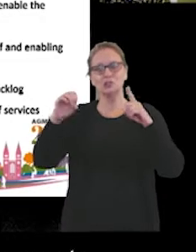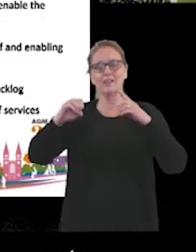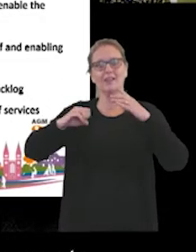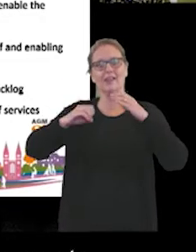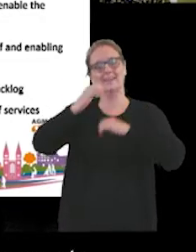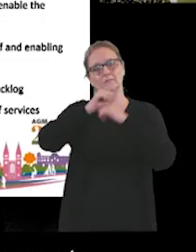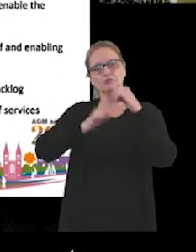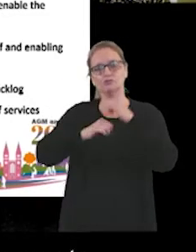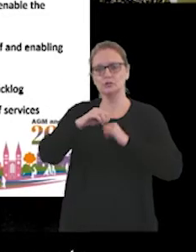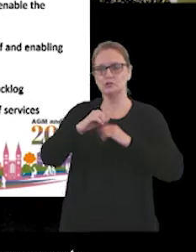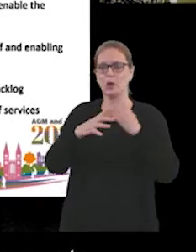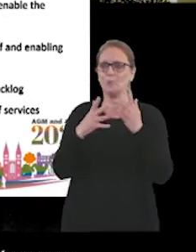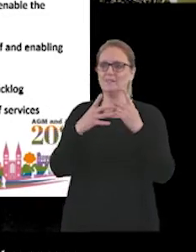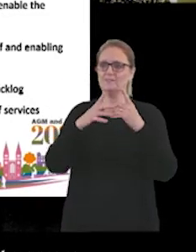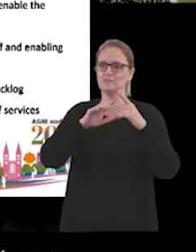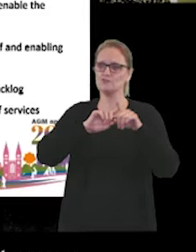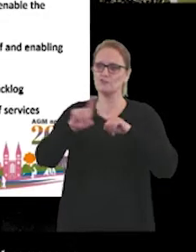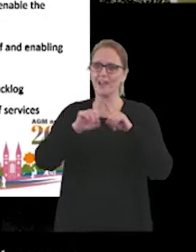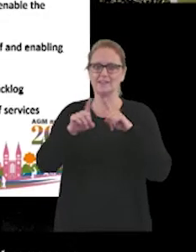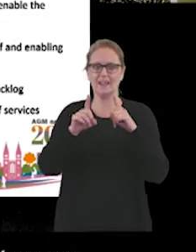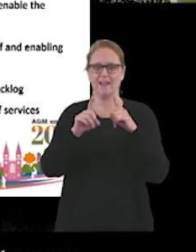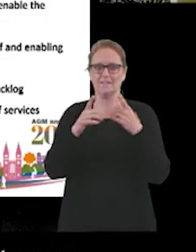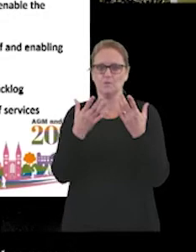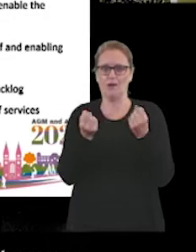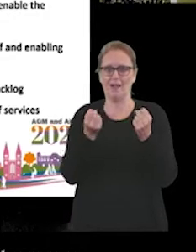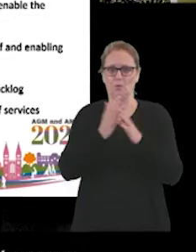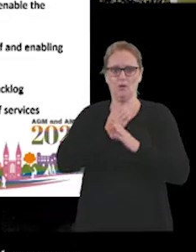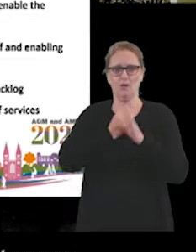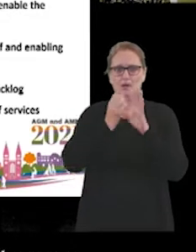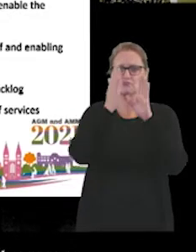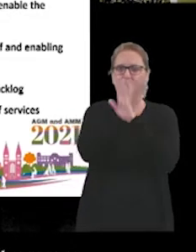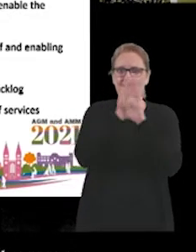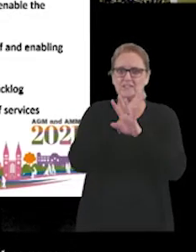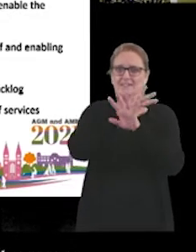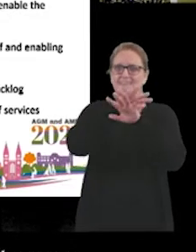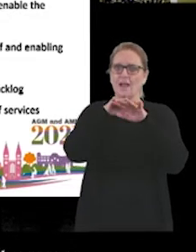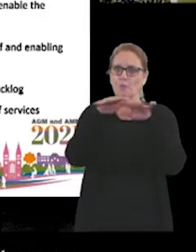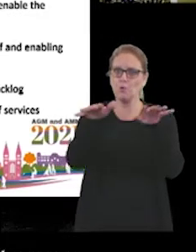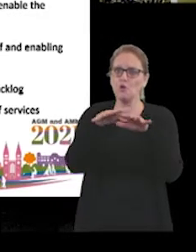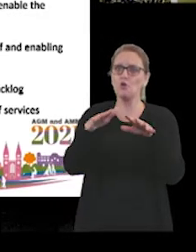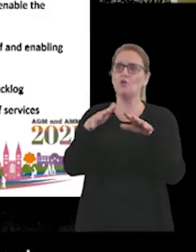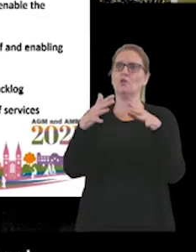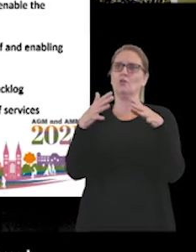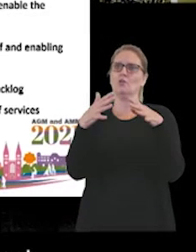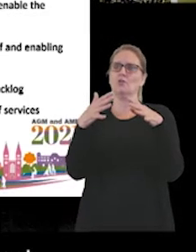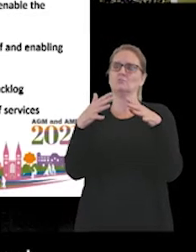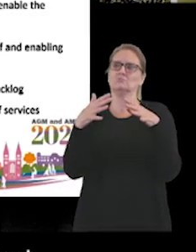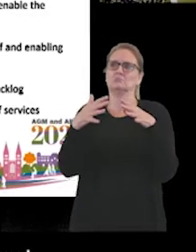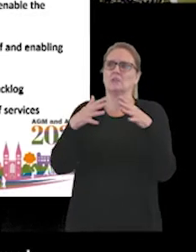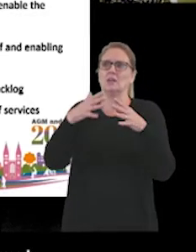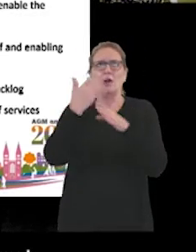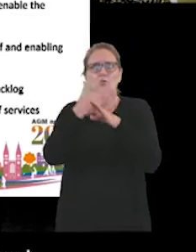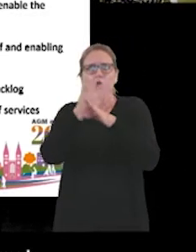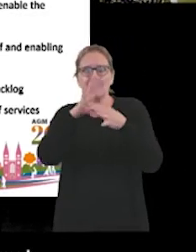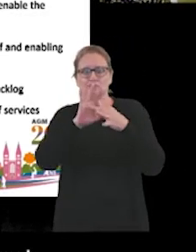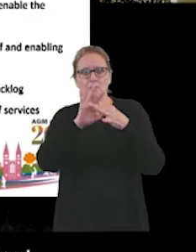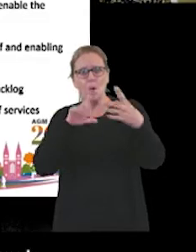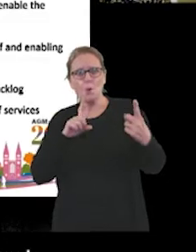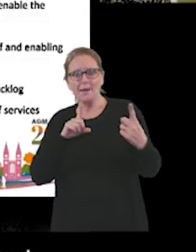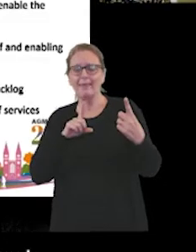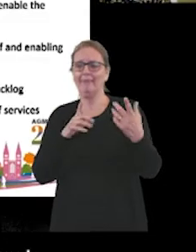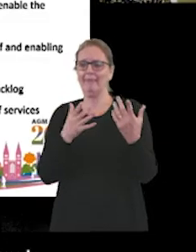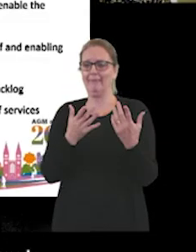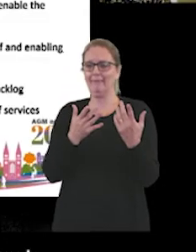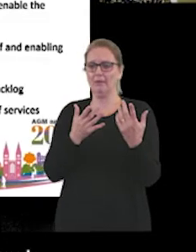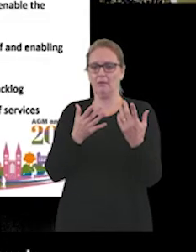our virtual private network, which is what our staff used to access working remotely, as well as our Wi-Fi network when